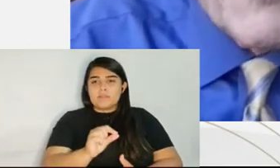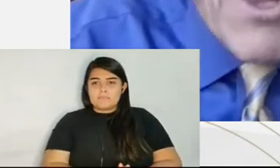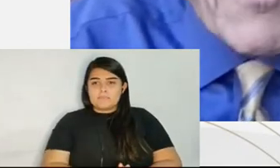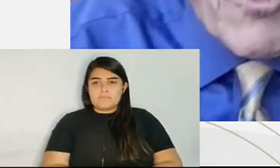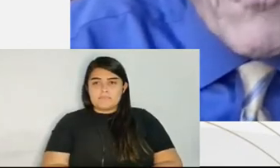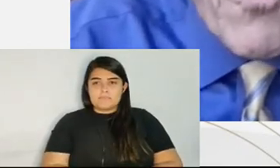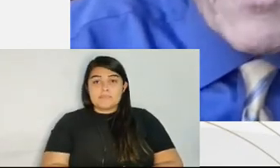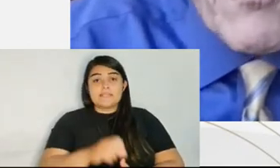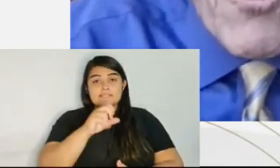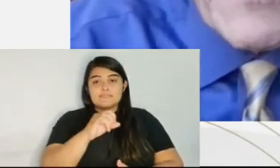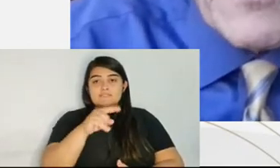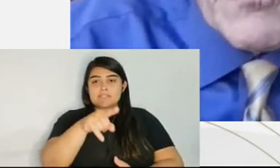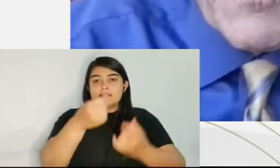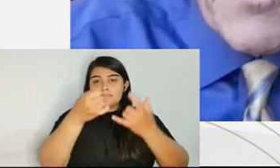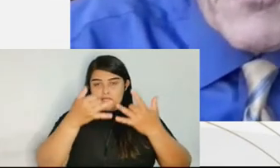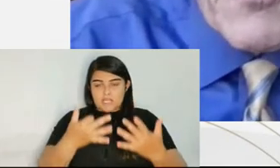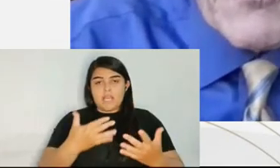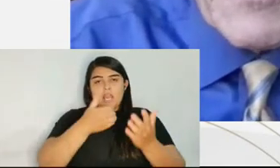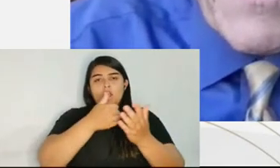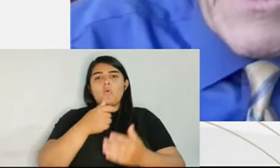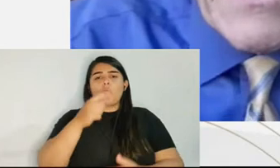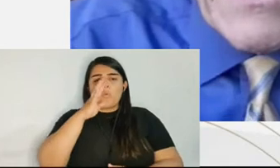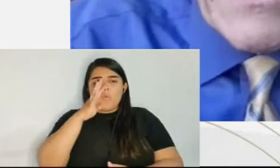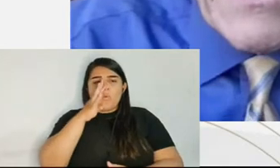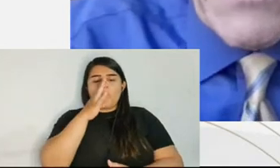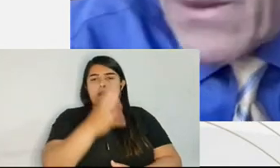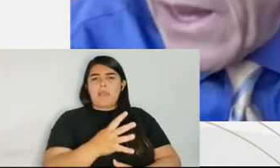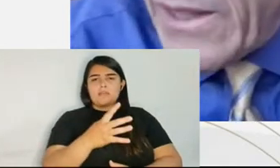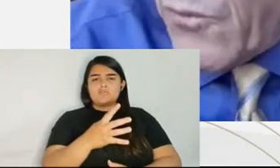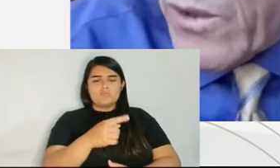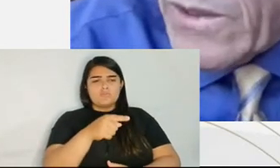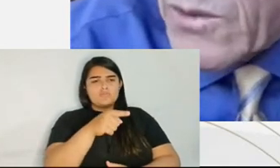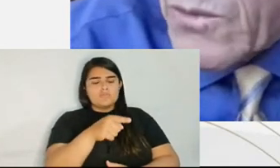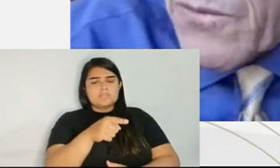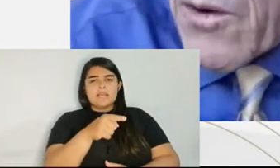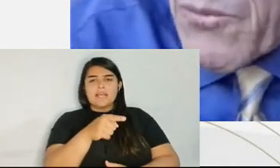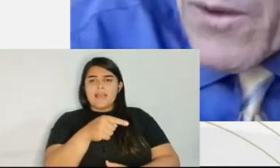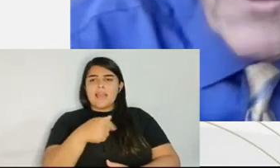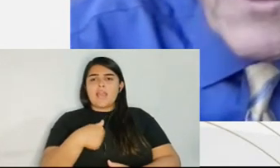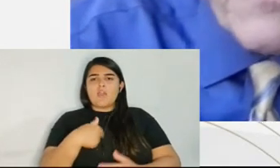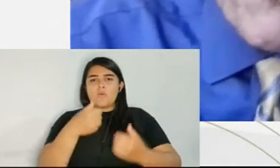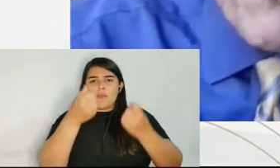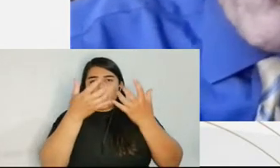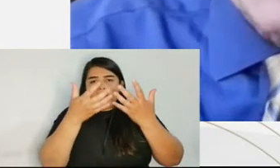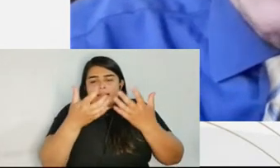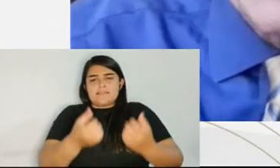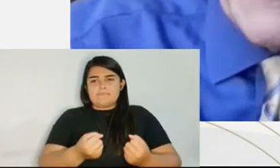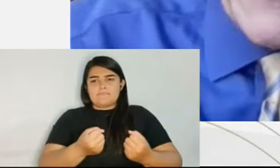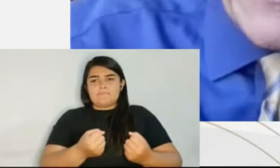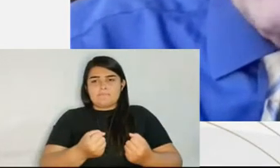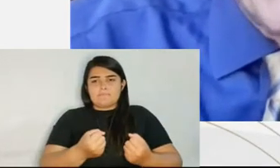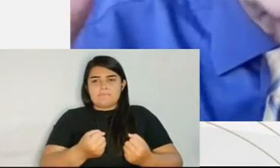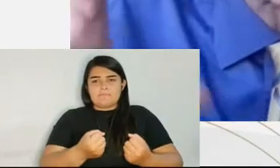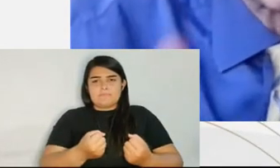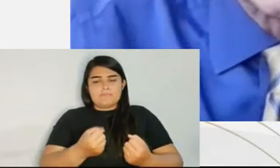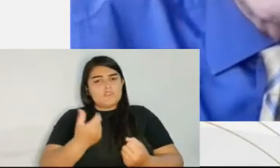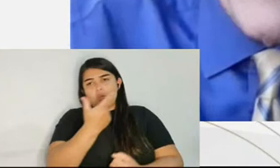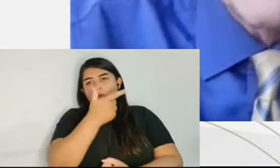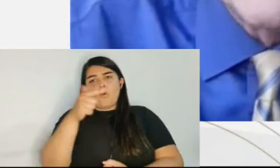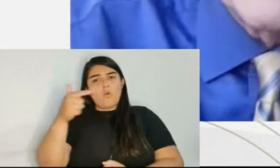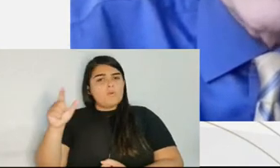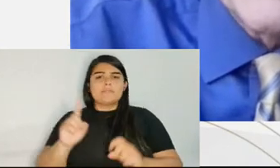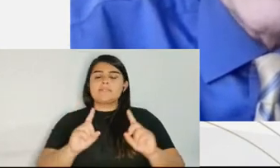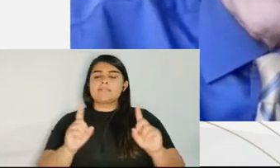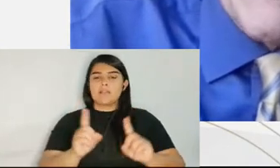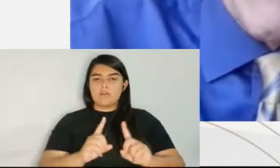will not go forward and prosecute the others. Now, by the 1840s, this was a very prevalent practice, and the legislature